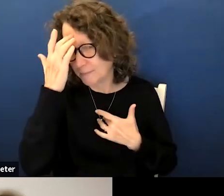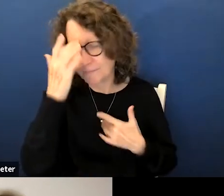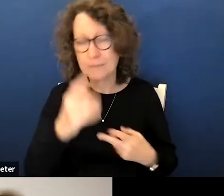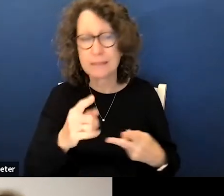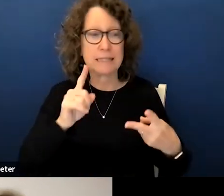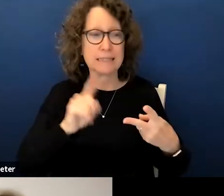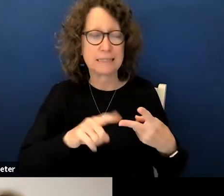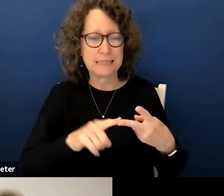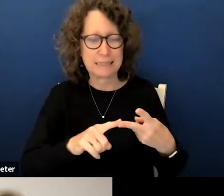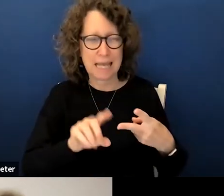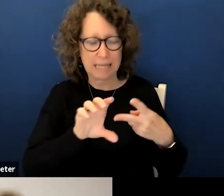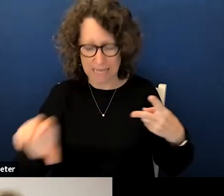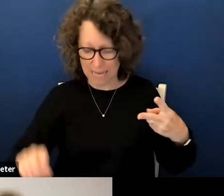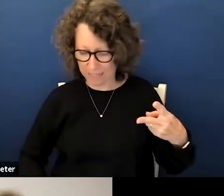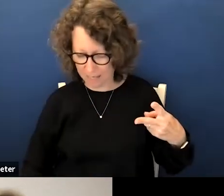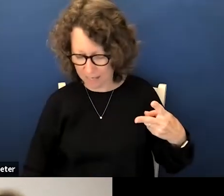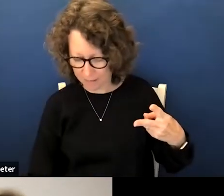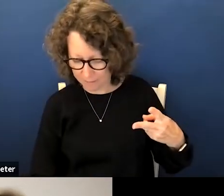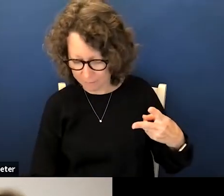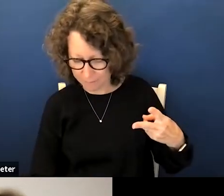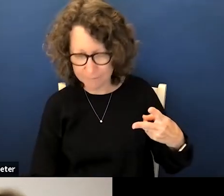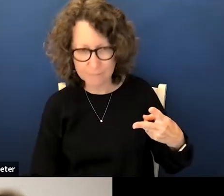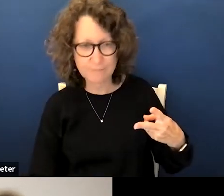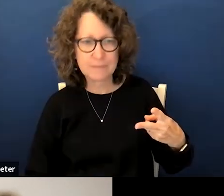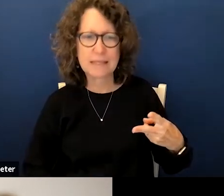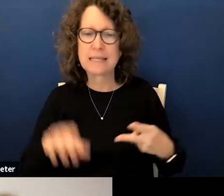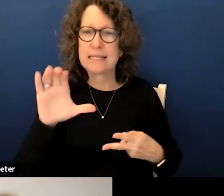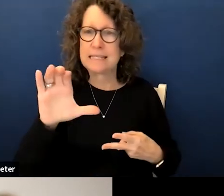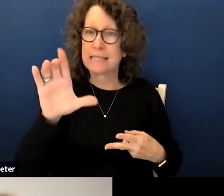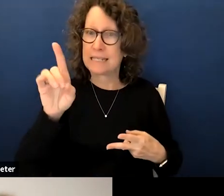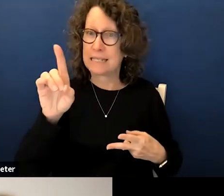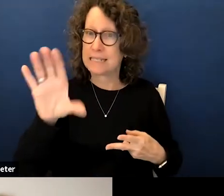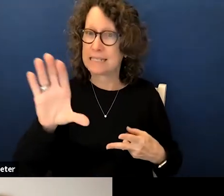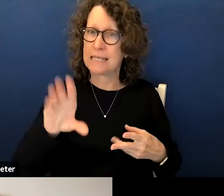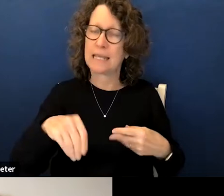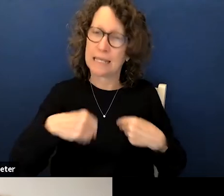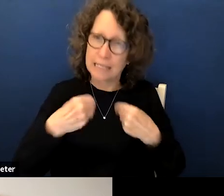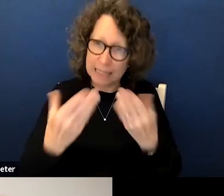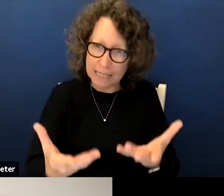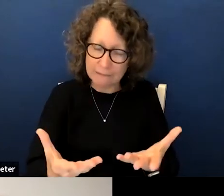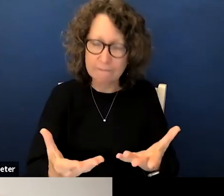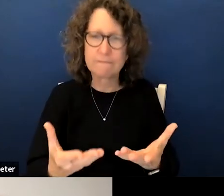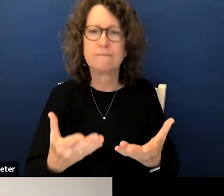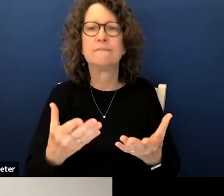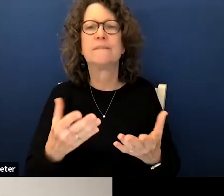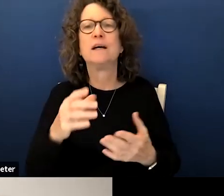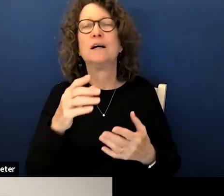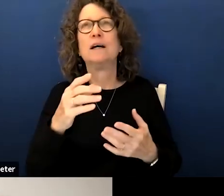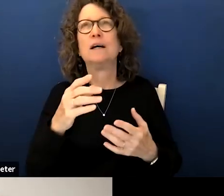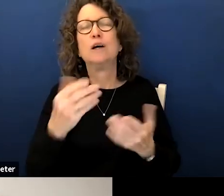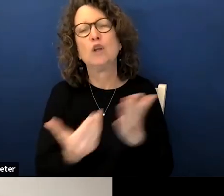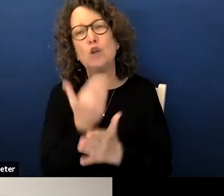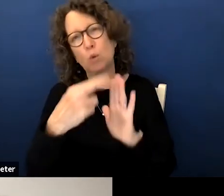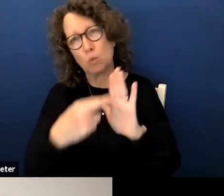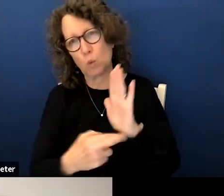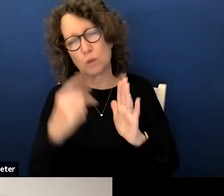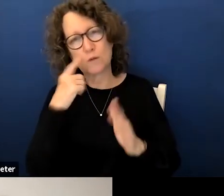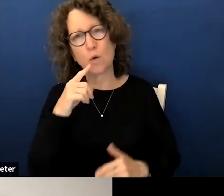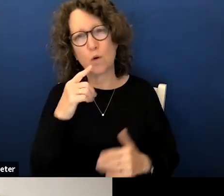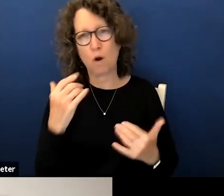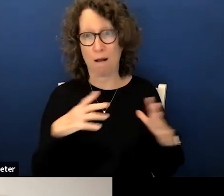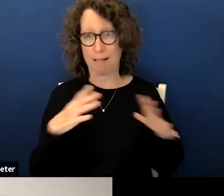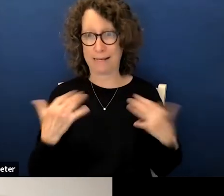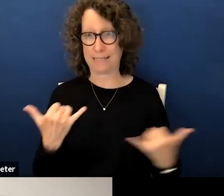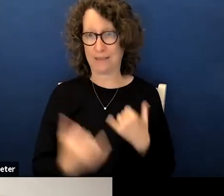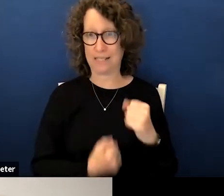headline is that the CDC released its COVID-19 guidelines for the 2021 holidays and here's what you need to know and